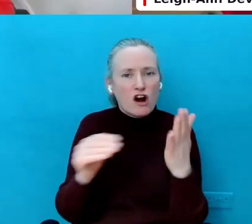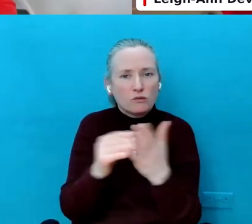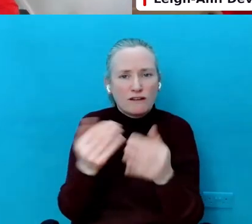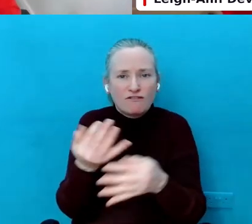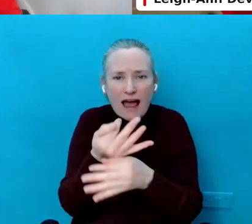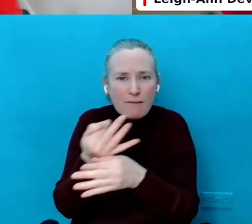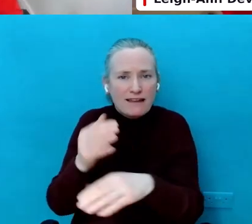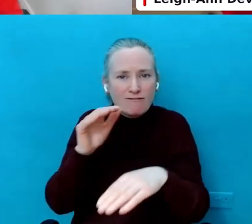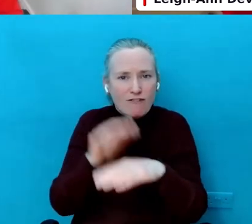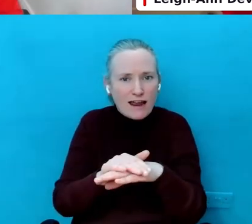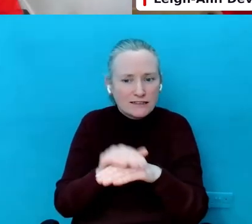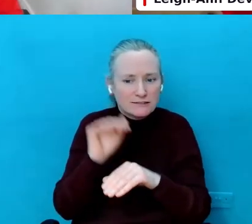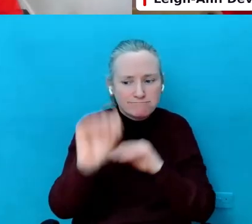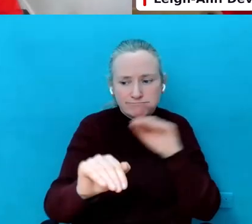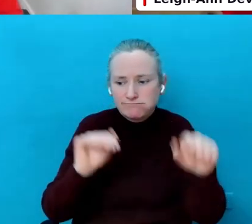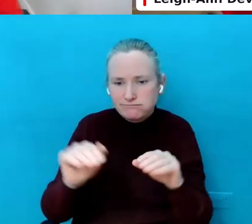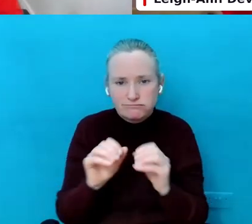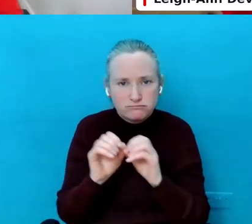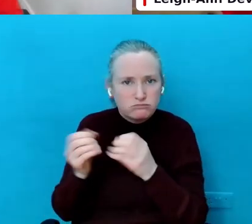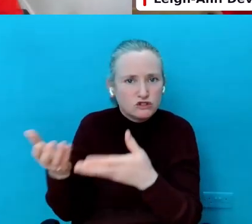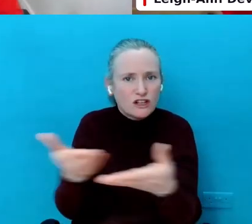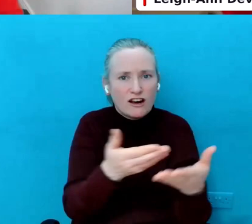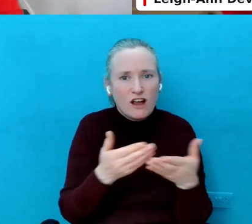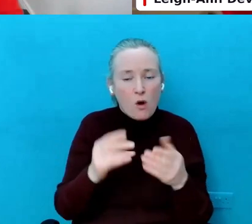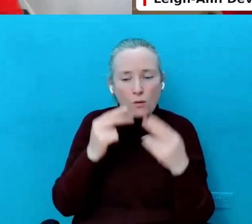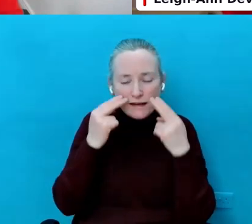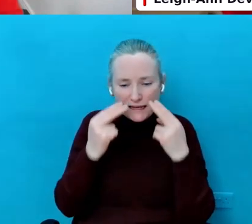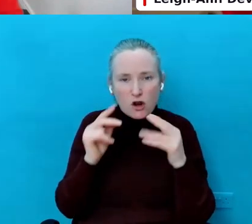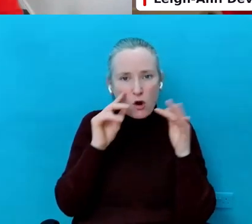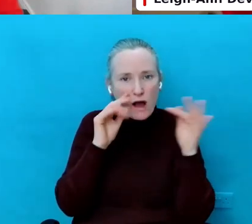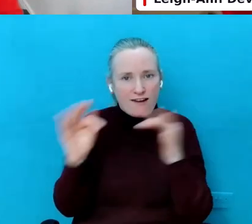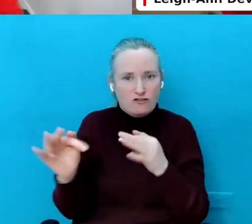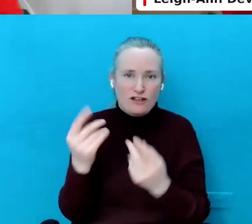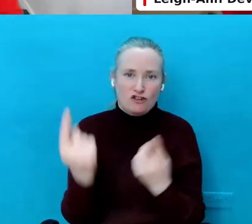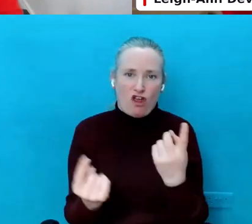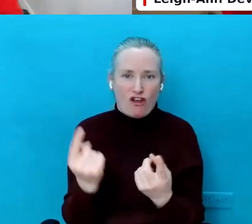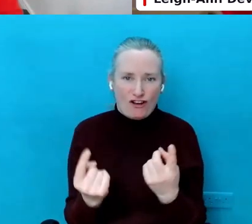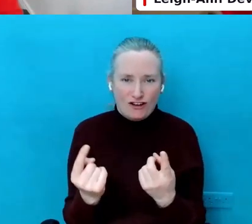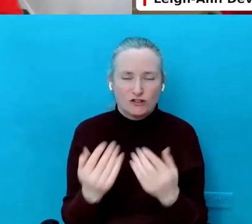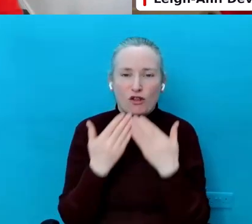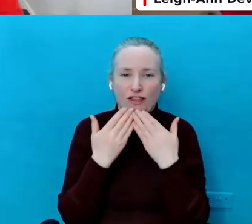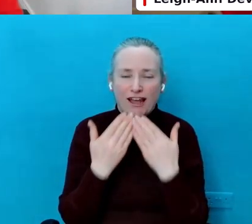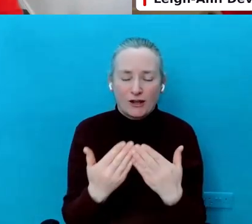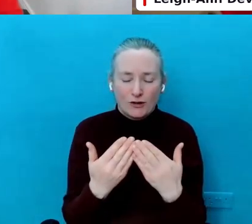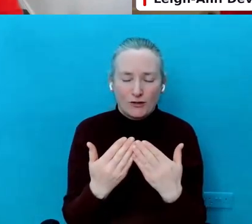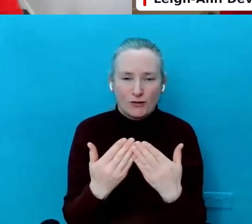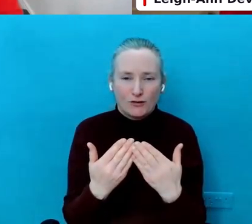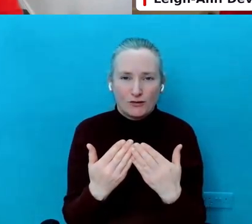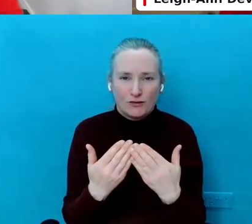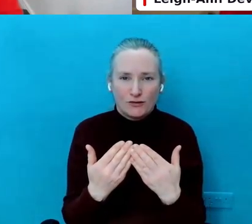Just get it out there. We need to look after each other. So thank you. Take care.